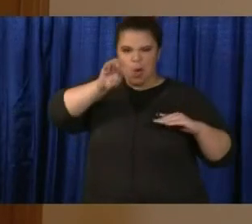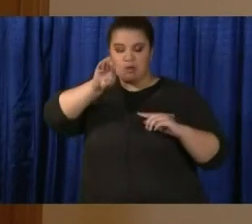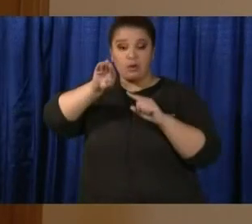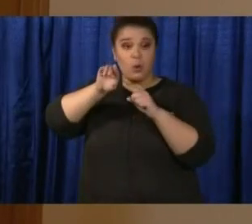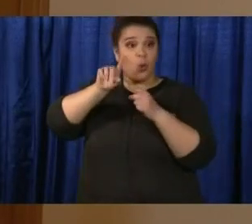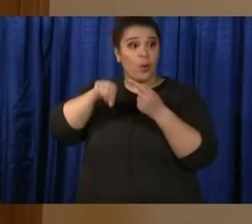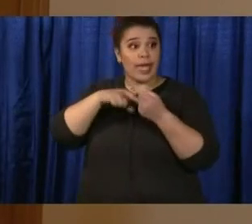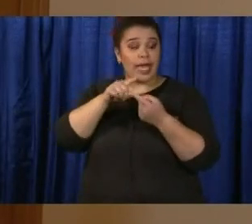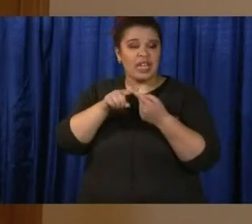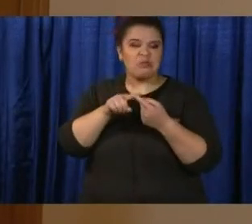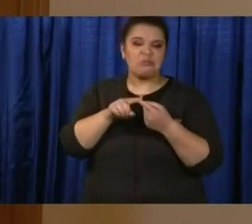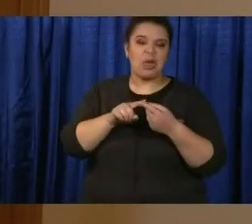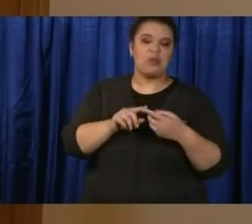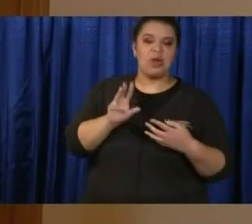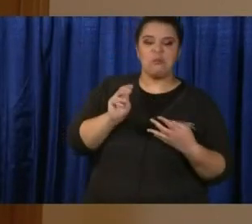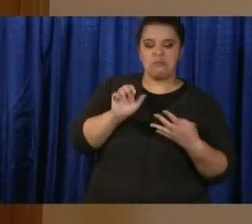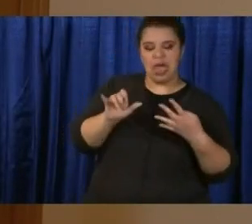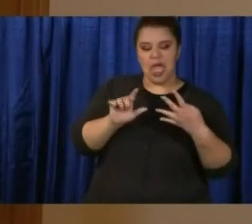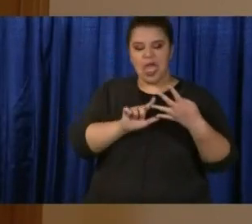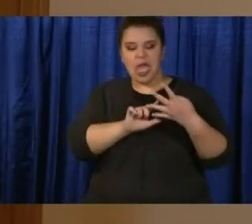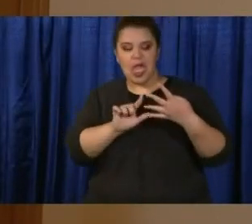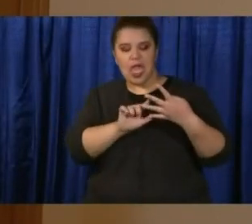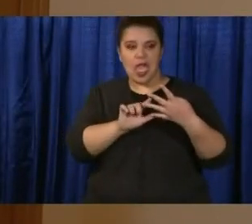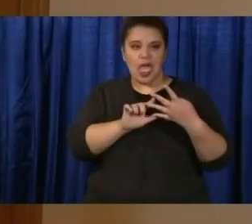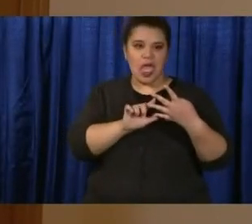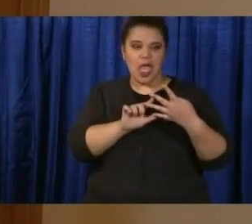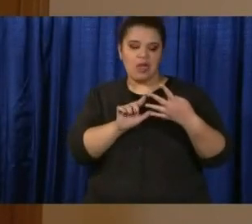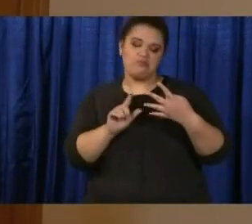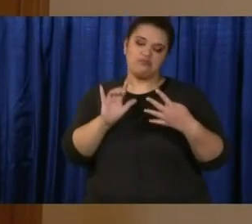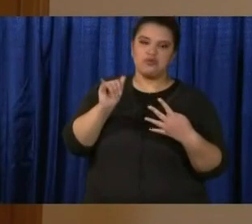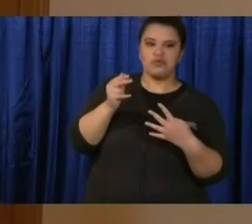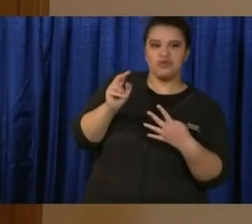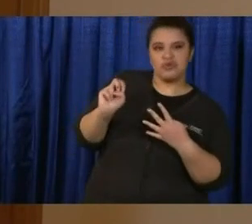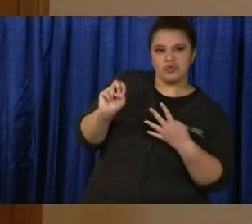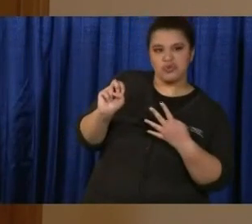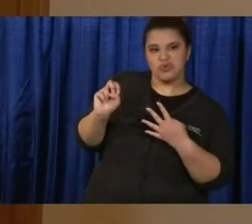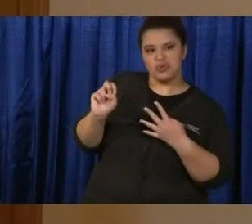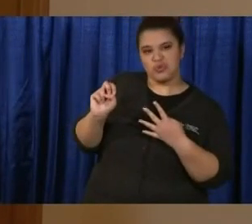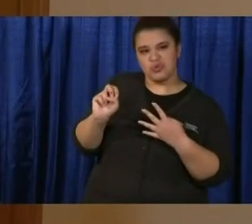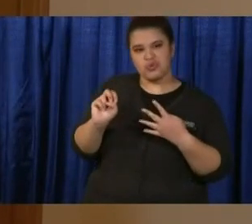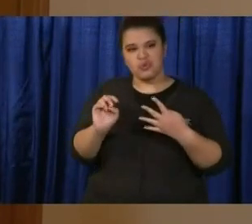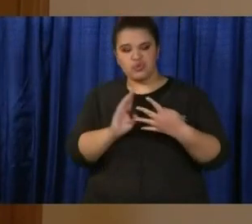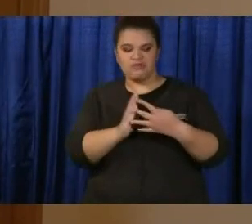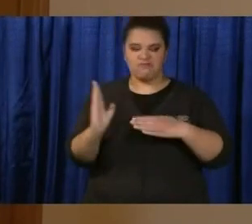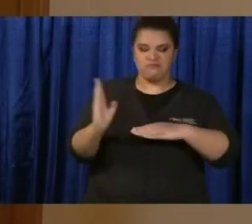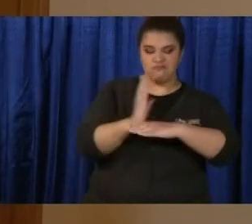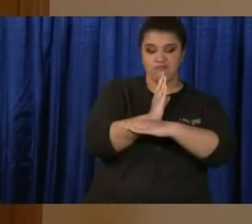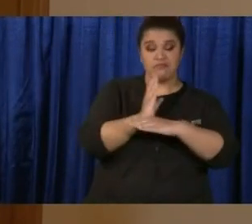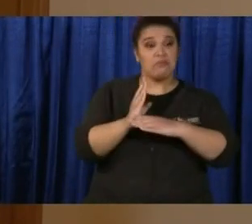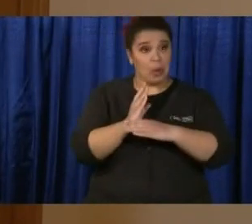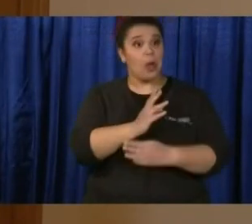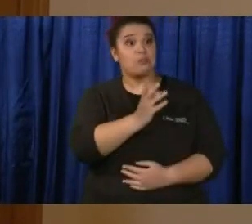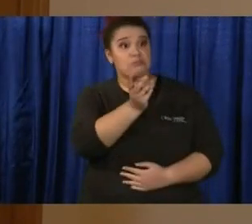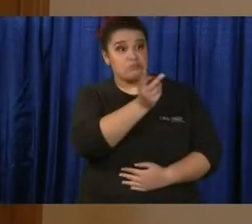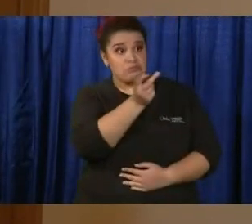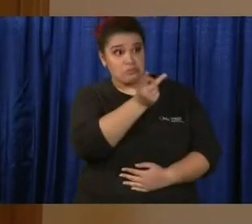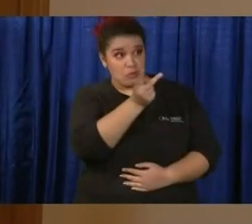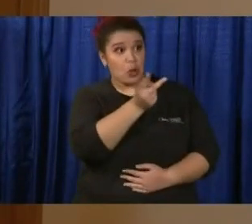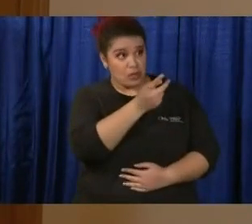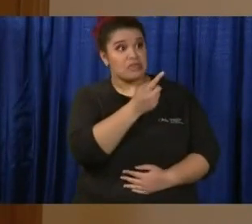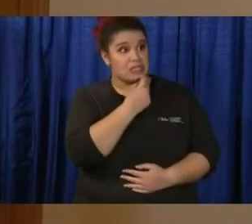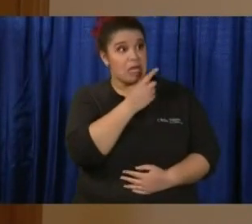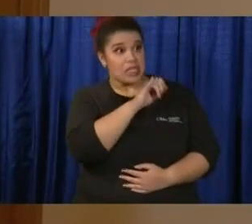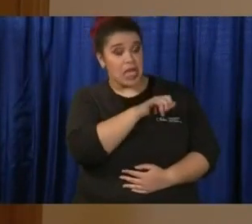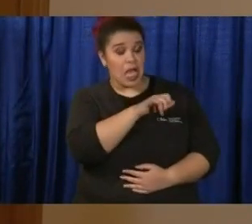as a best-case scenario. Now, this is later what you and the governor have been saying, citing, among others, of course, as you said, the